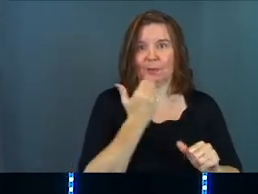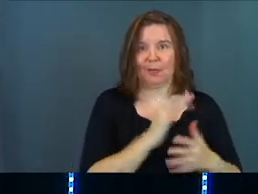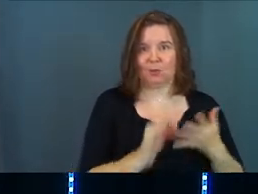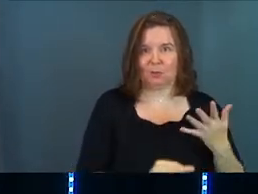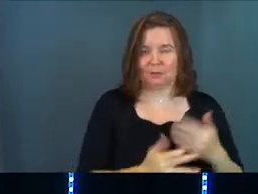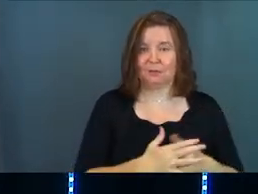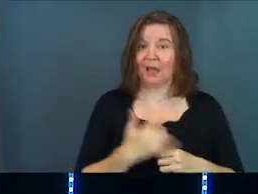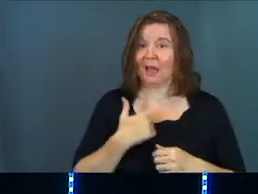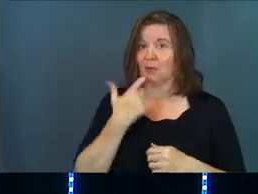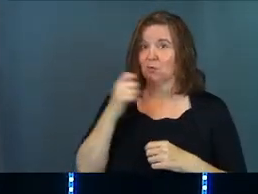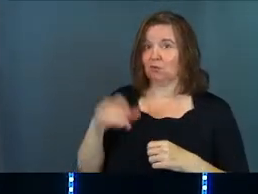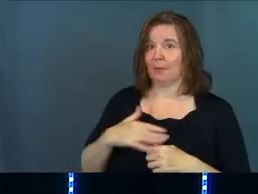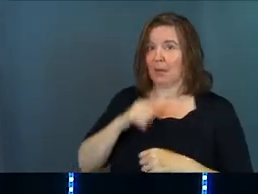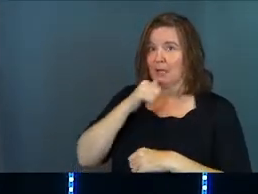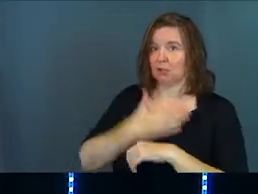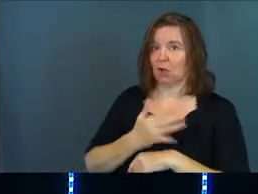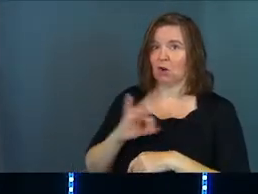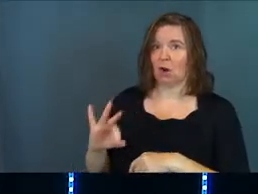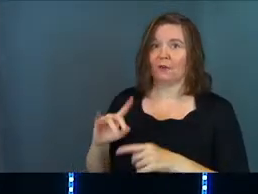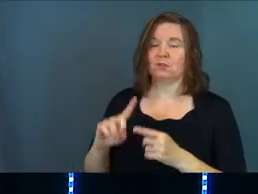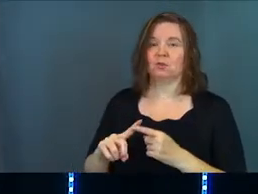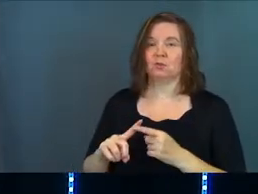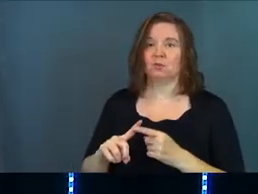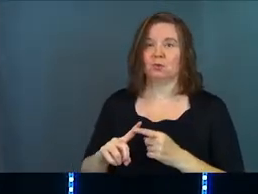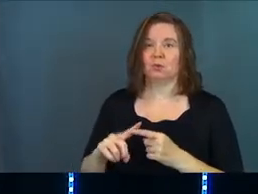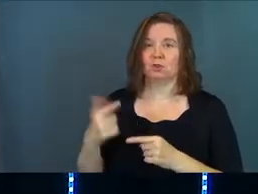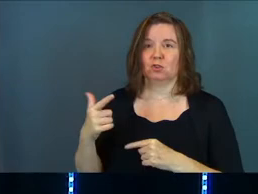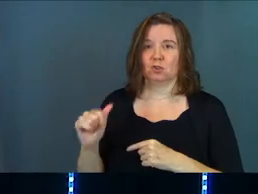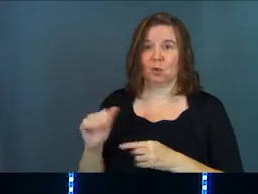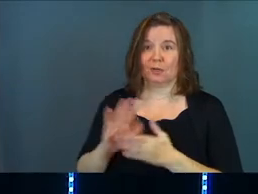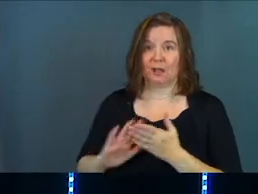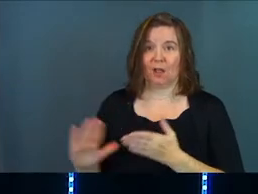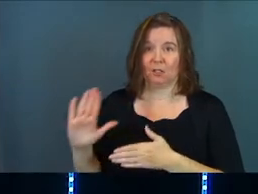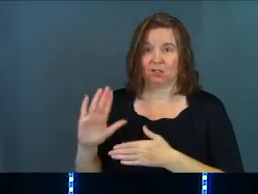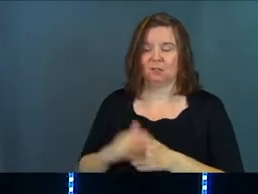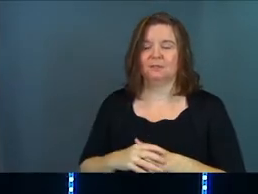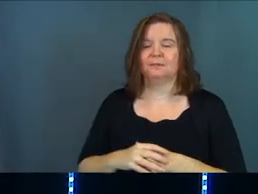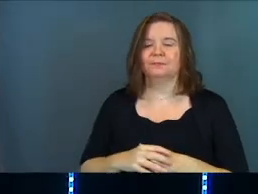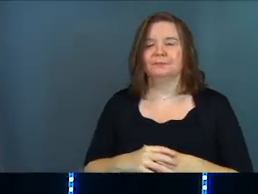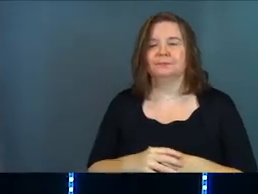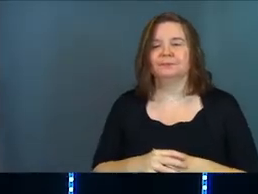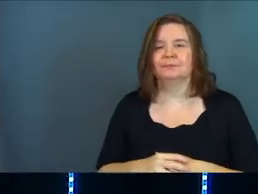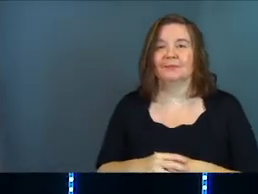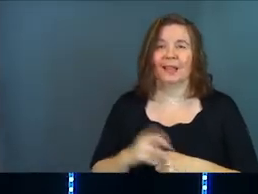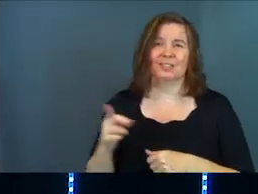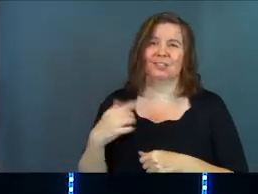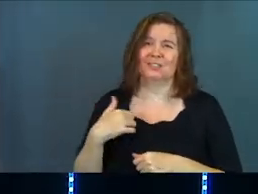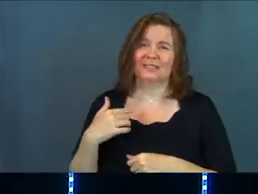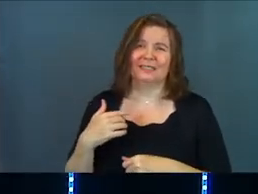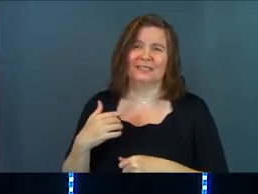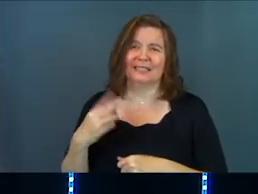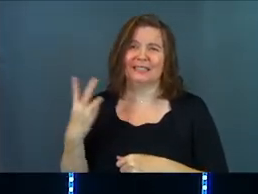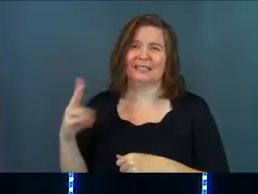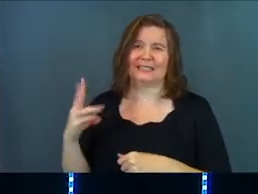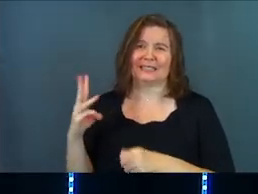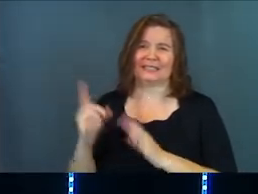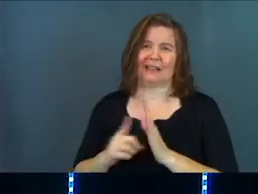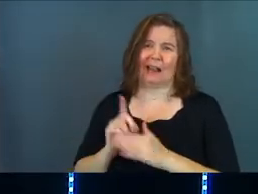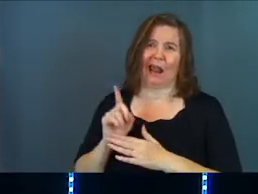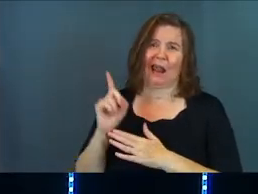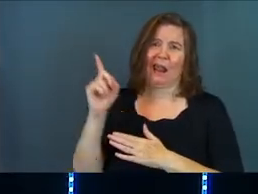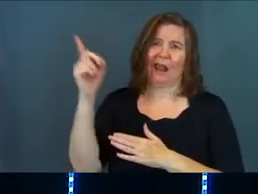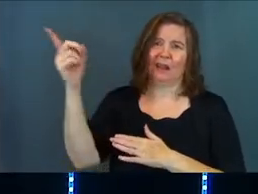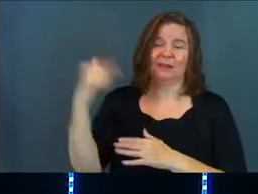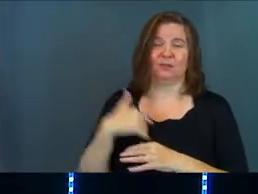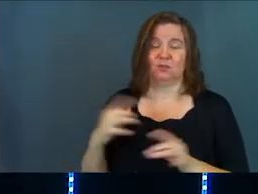I recently dropped my daughter off to Georgia at college. She's 16 hours away from me and